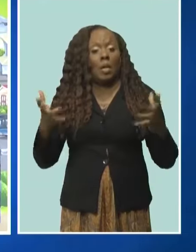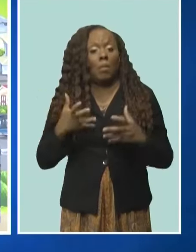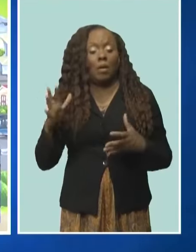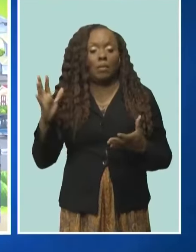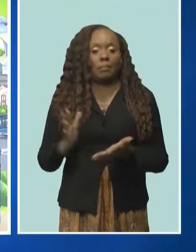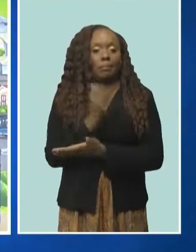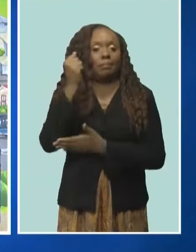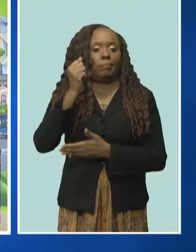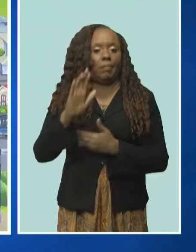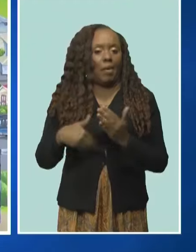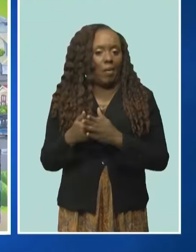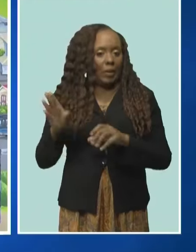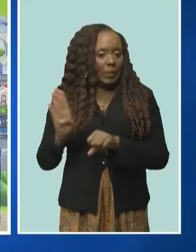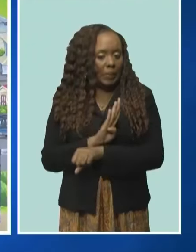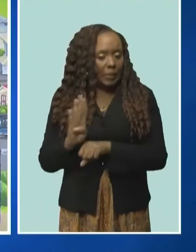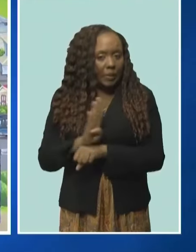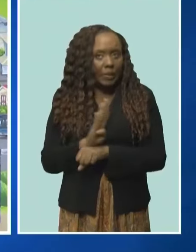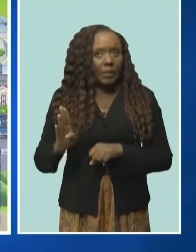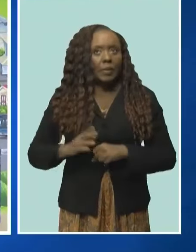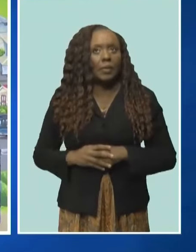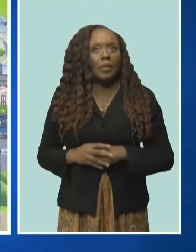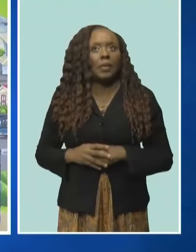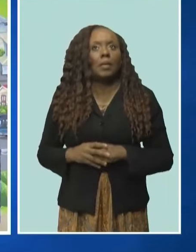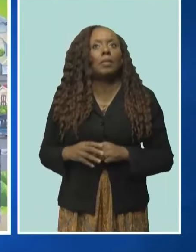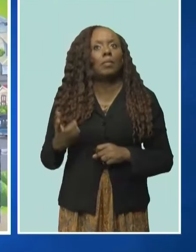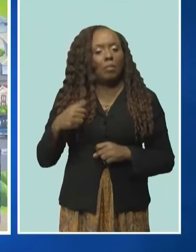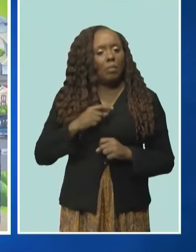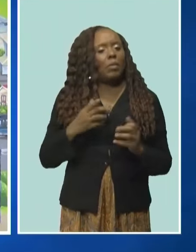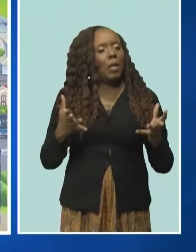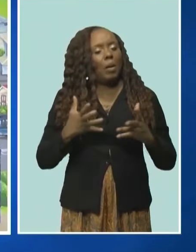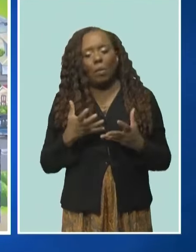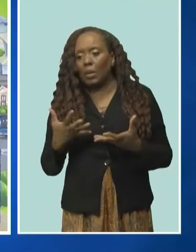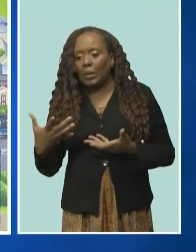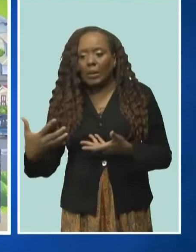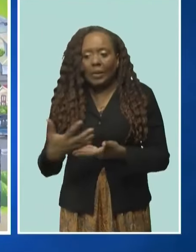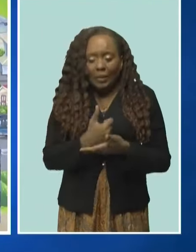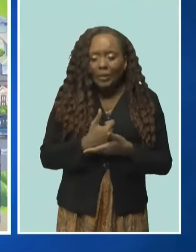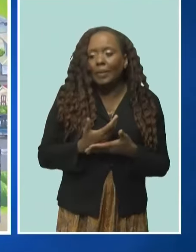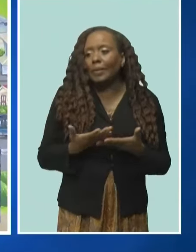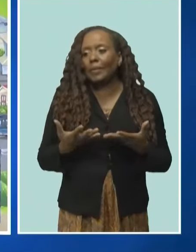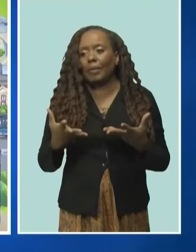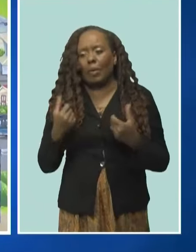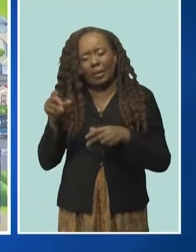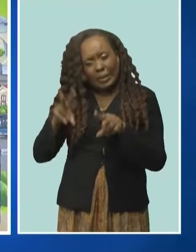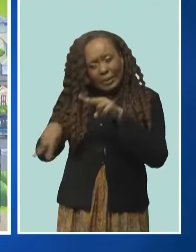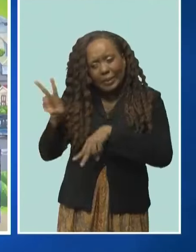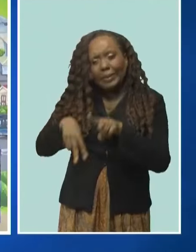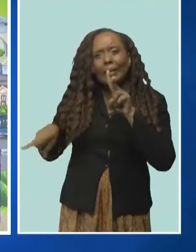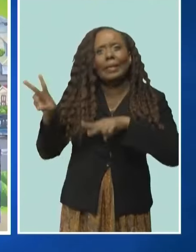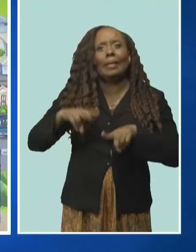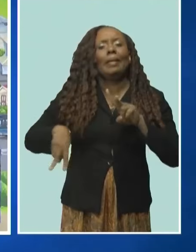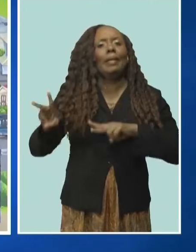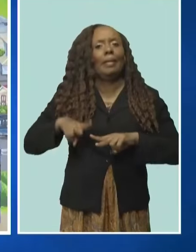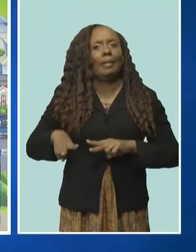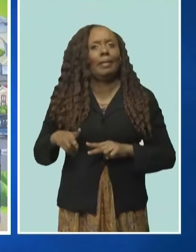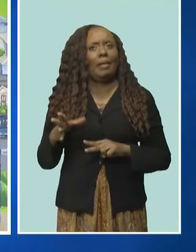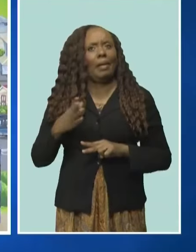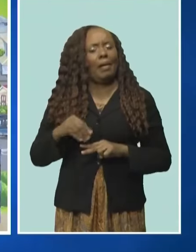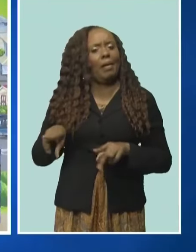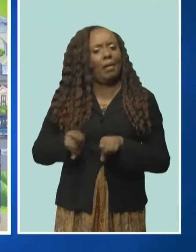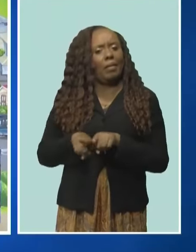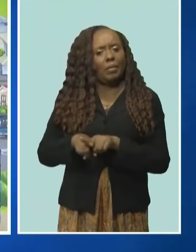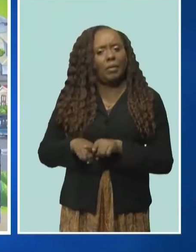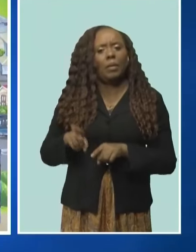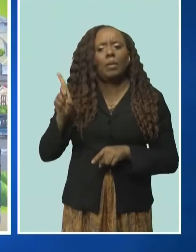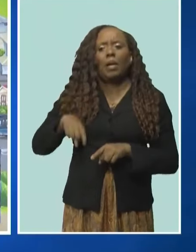can, right? But not that we're displaced in business, but, you know, we're monitoring, and we have a commitment to the ownership as well of